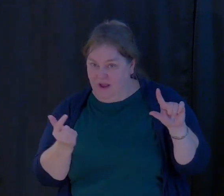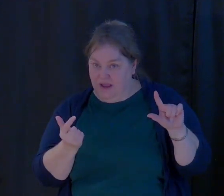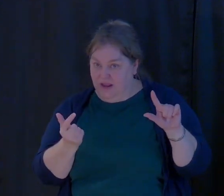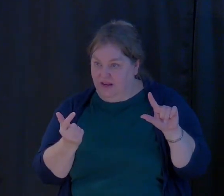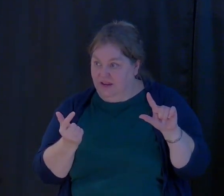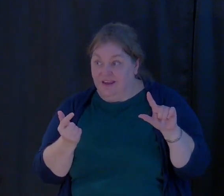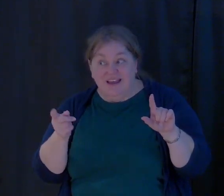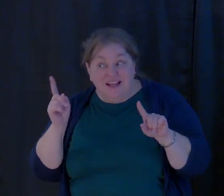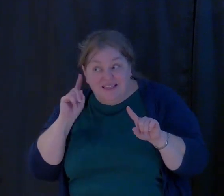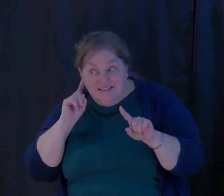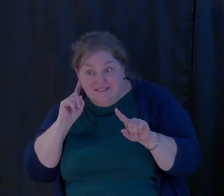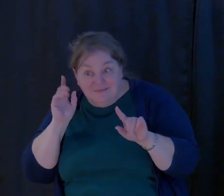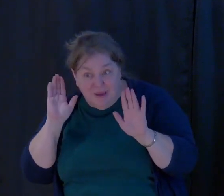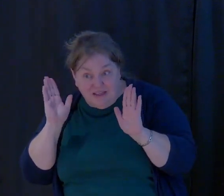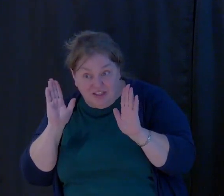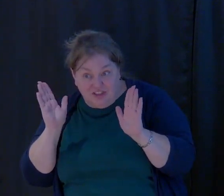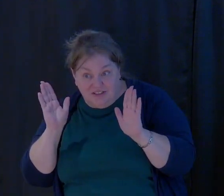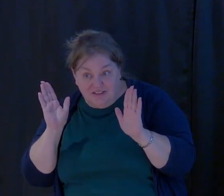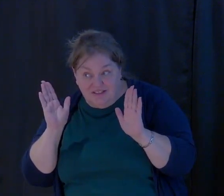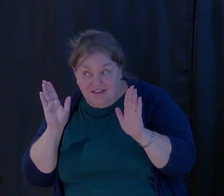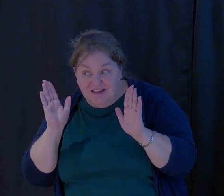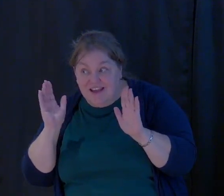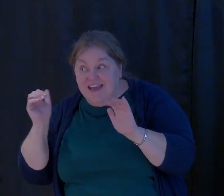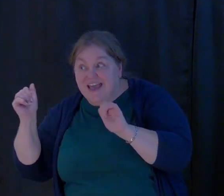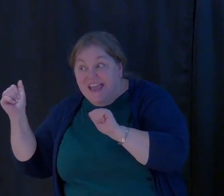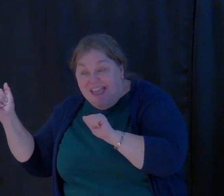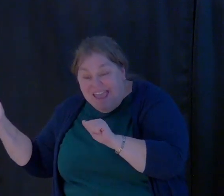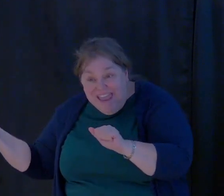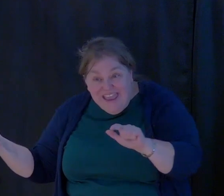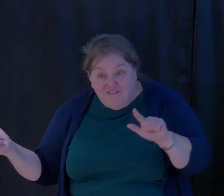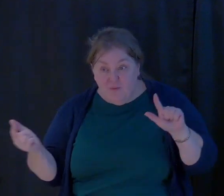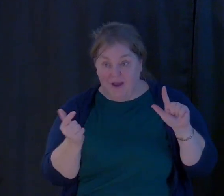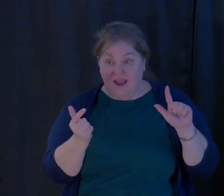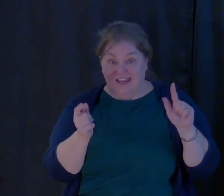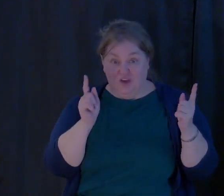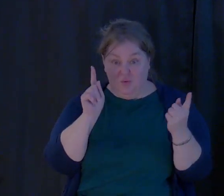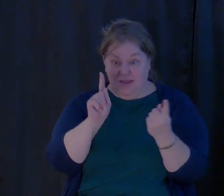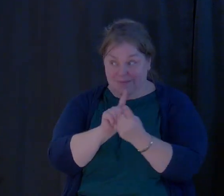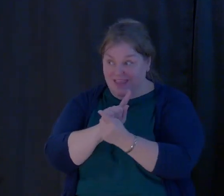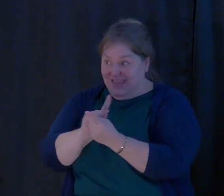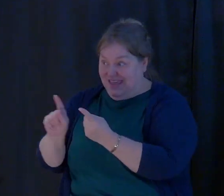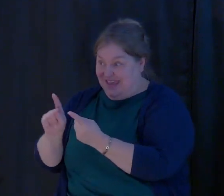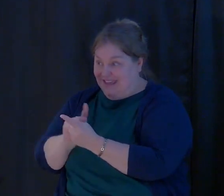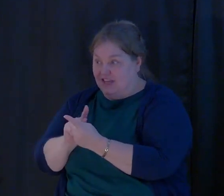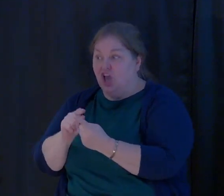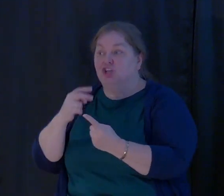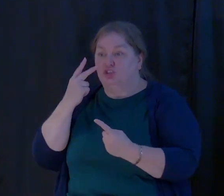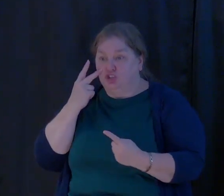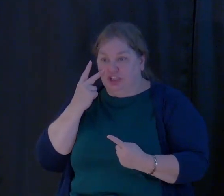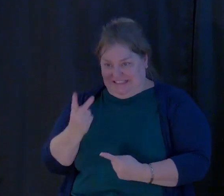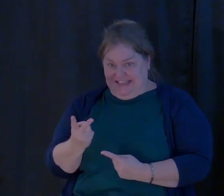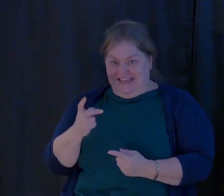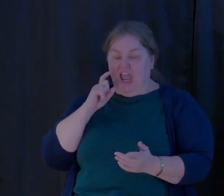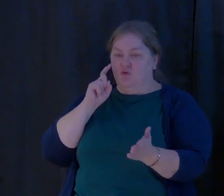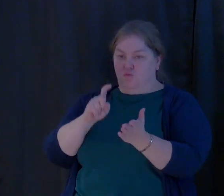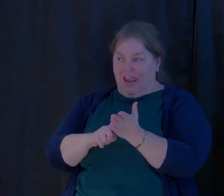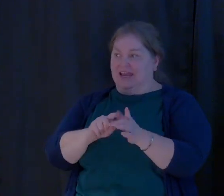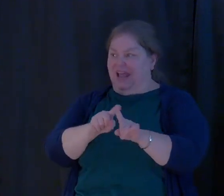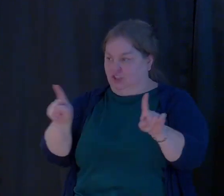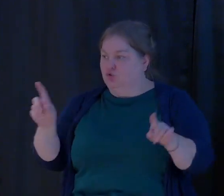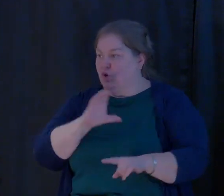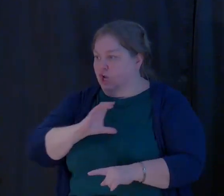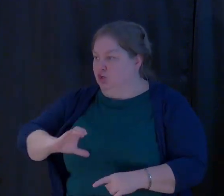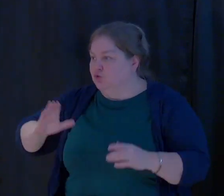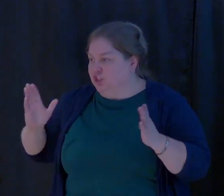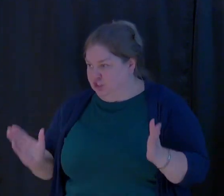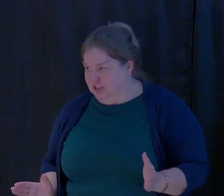listen carefully, everybody we come in contact with will see us as proud Christians. Not